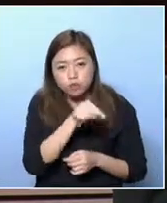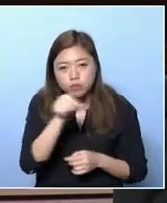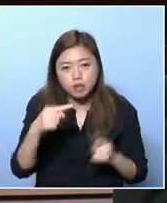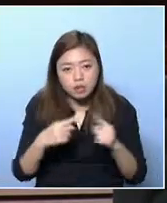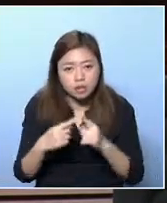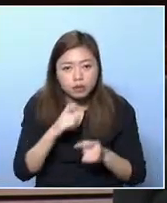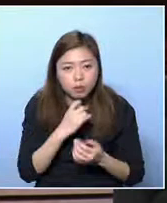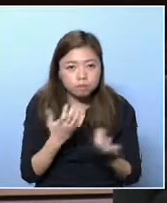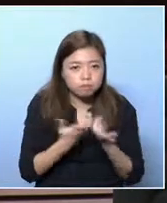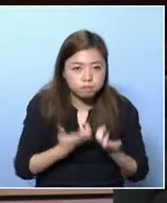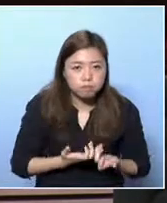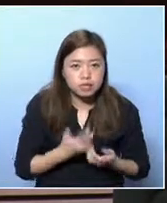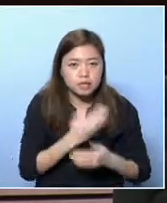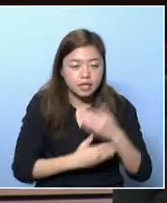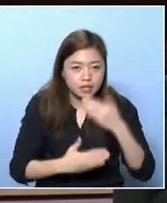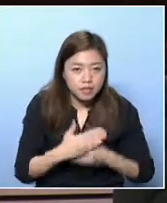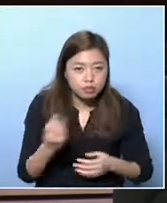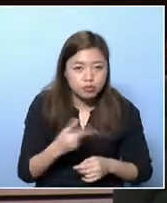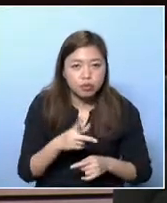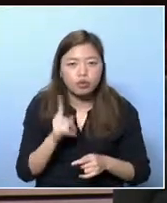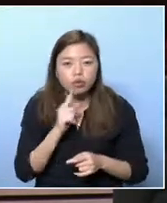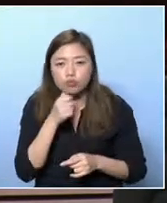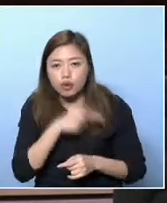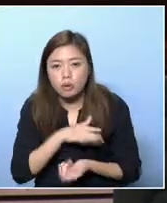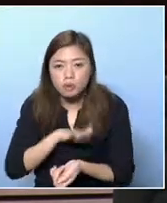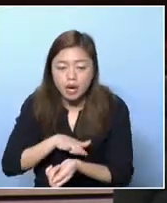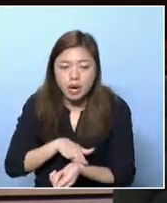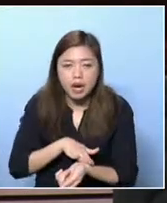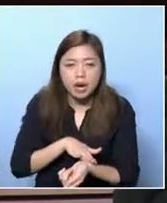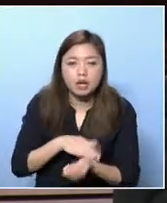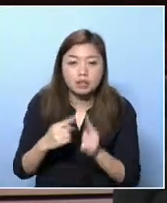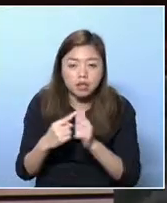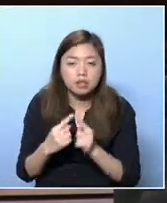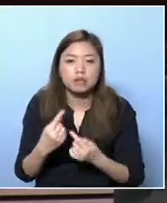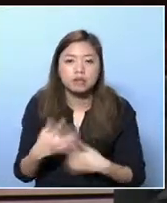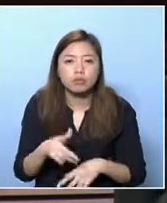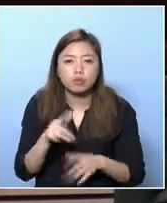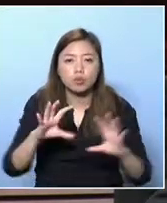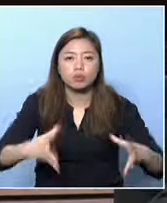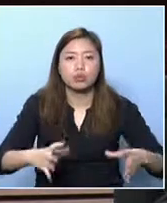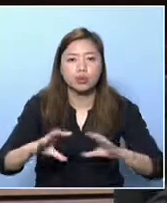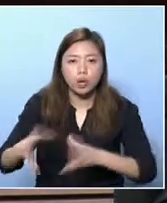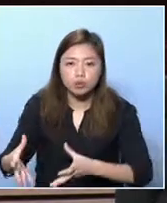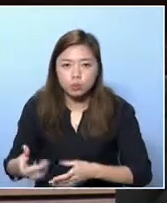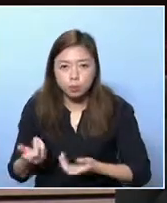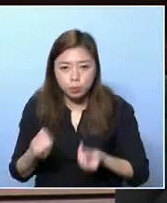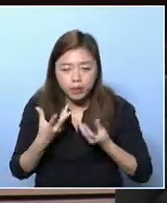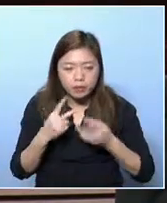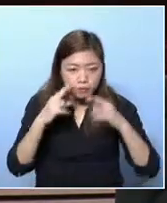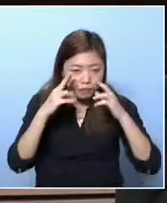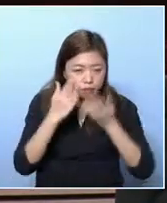In the coming surveys, we will try to find out who are the disabled, who are suffering from chronic